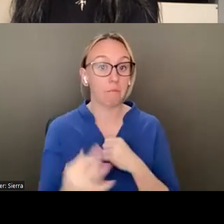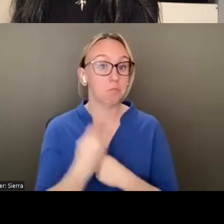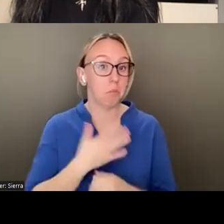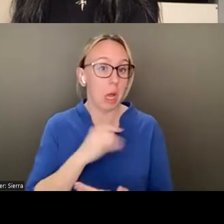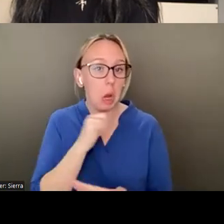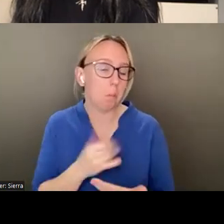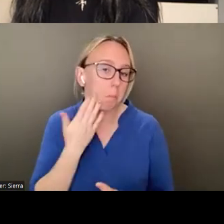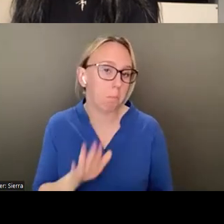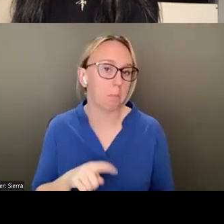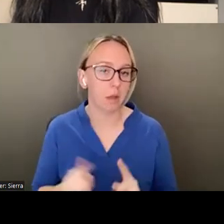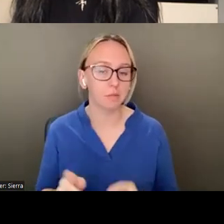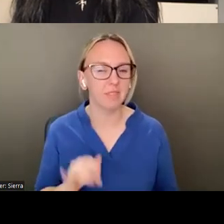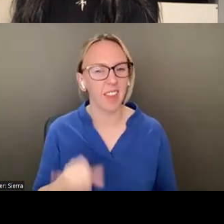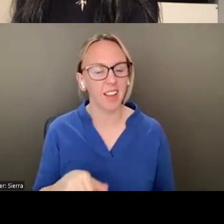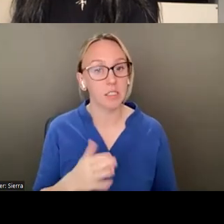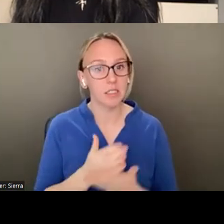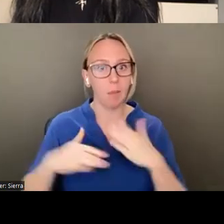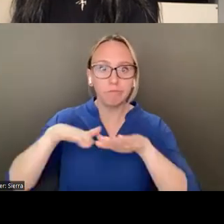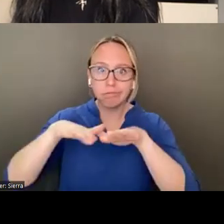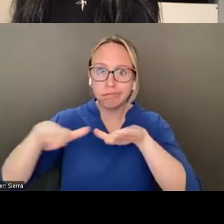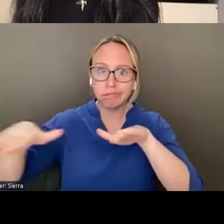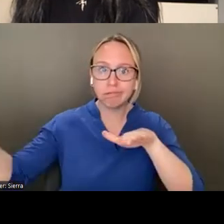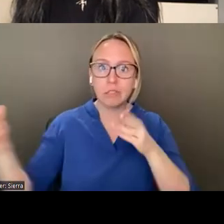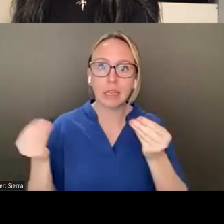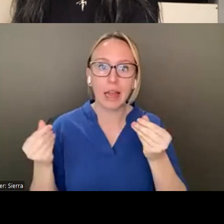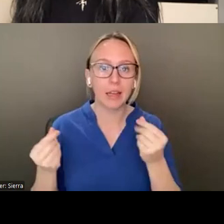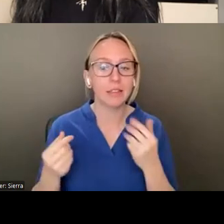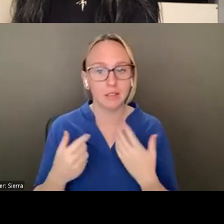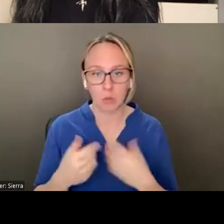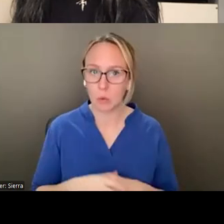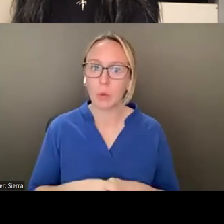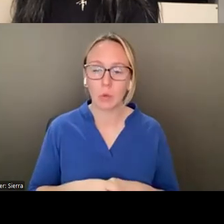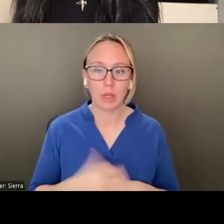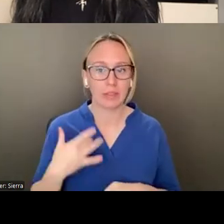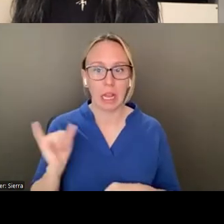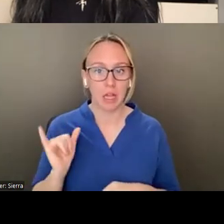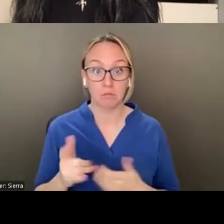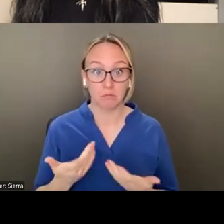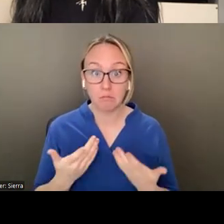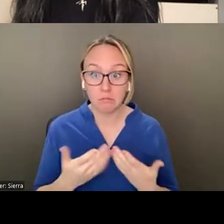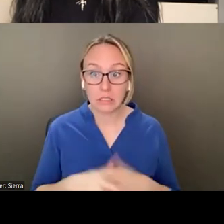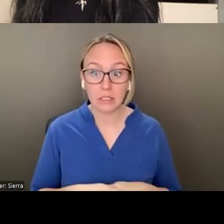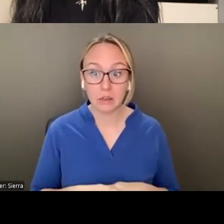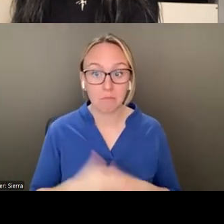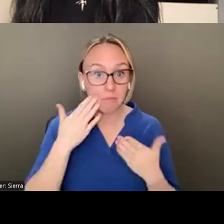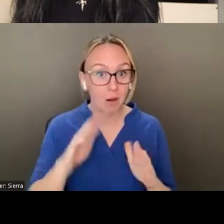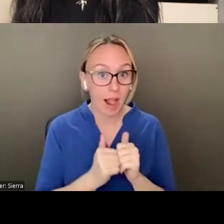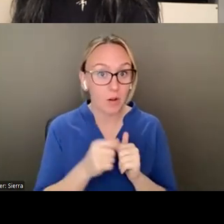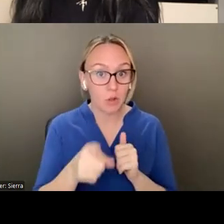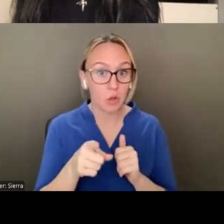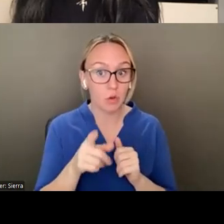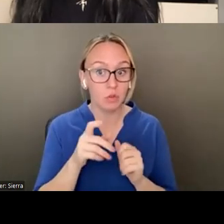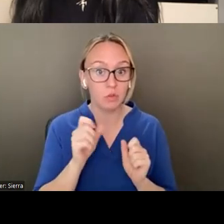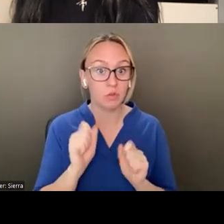yeah, some of the flat land just feels like I don't know how you would, how you'd make it across